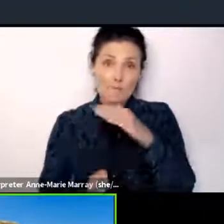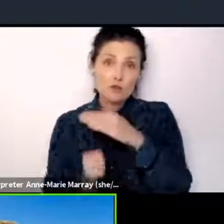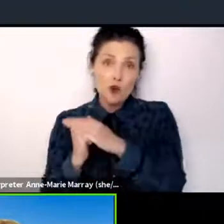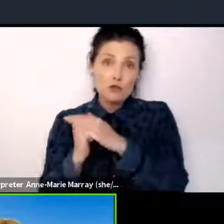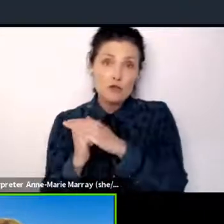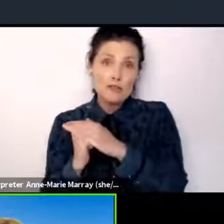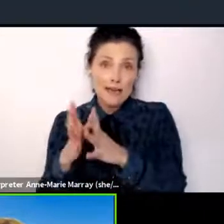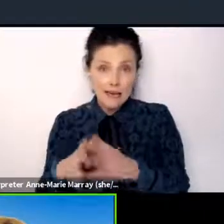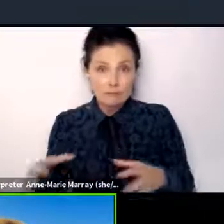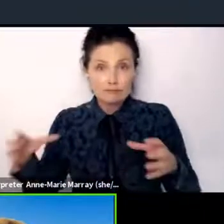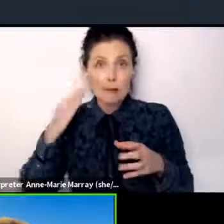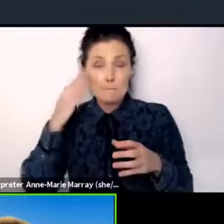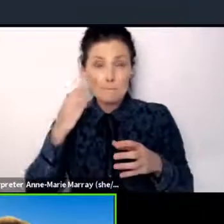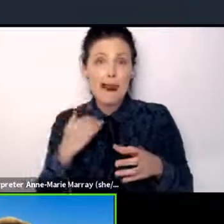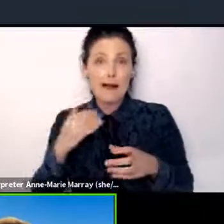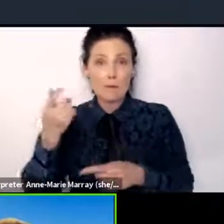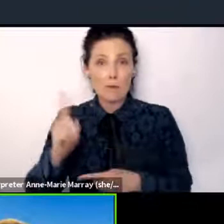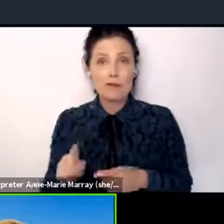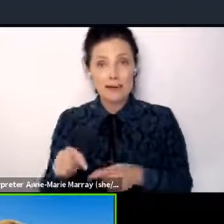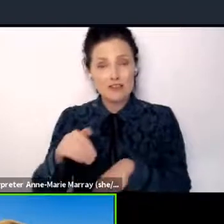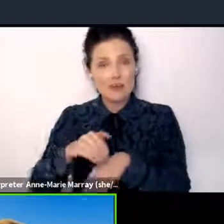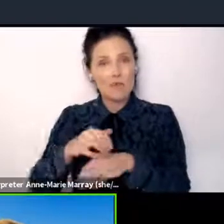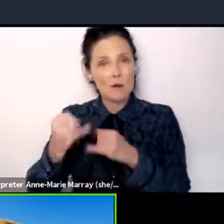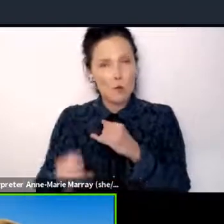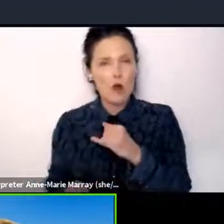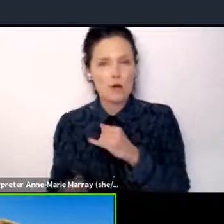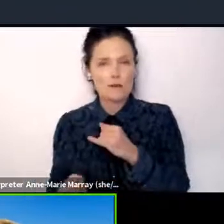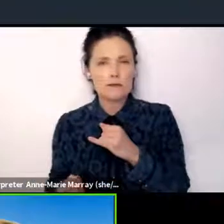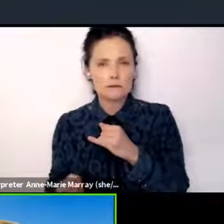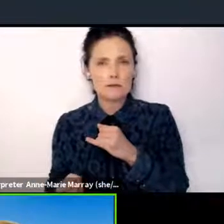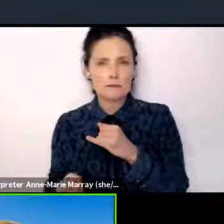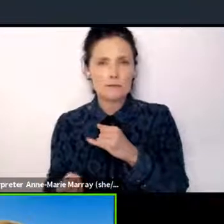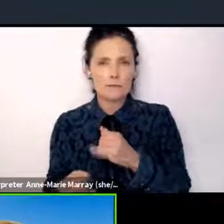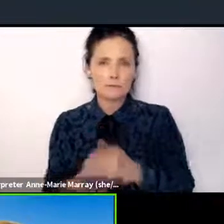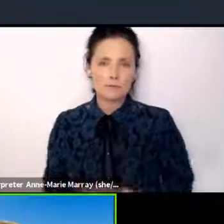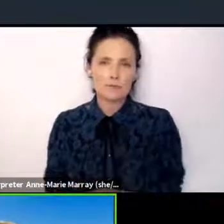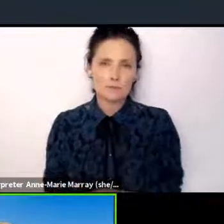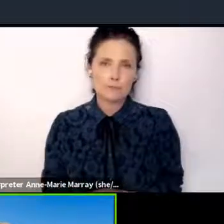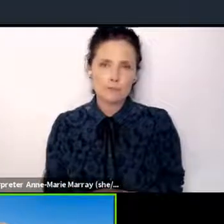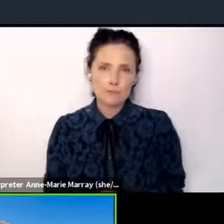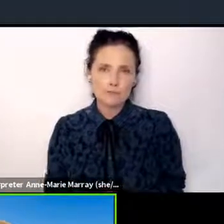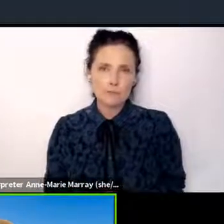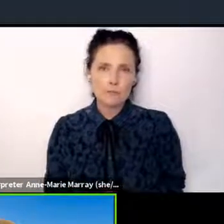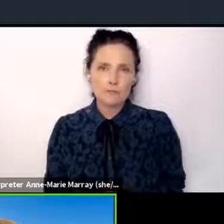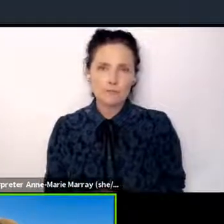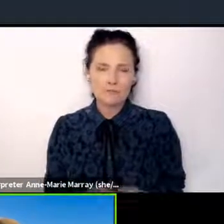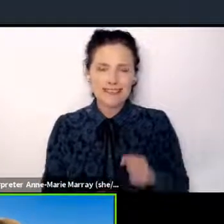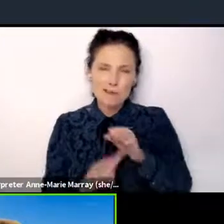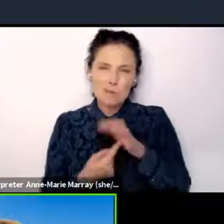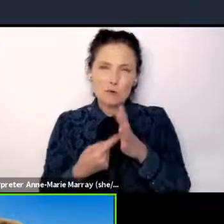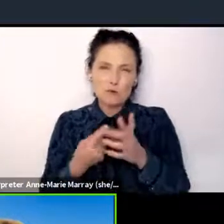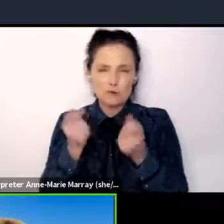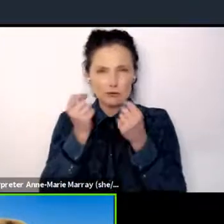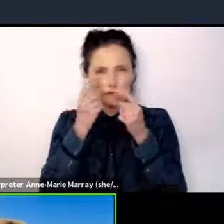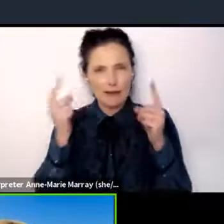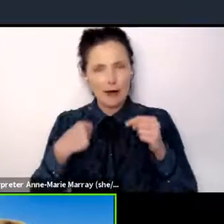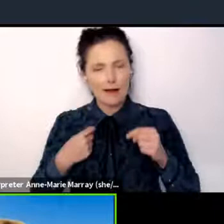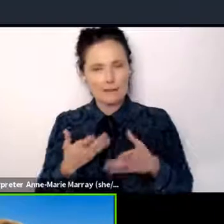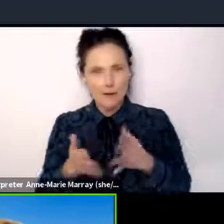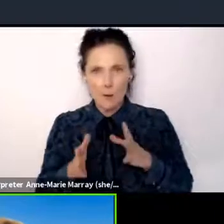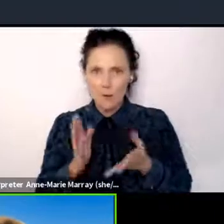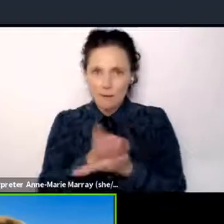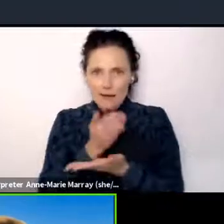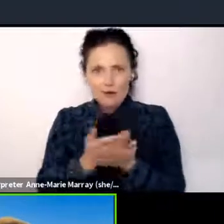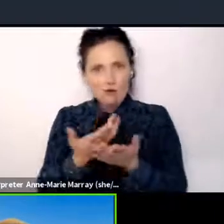1.5 degrees. I think recognizing this is critical to building the alliances we need at COP and beyond